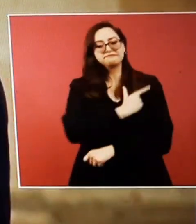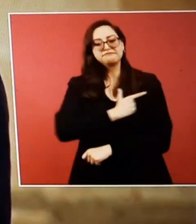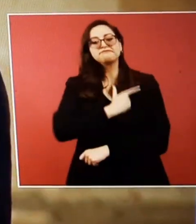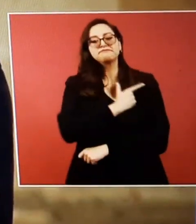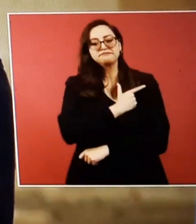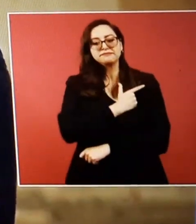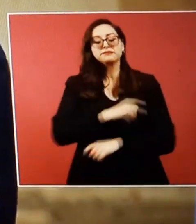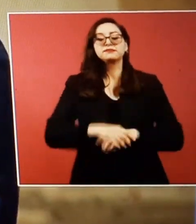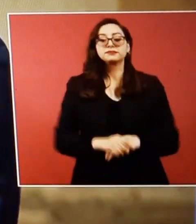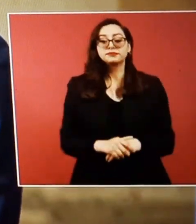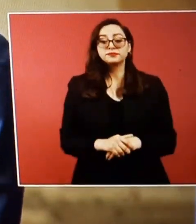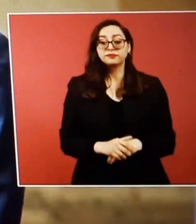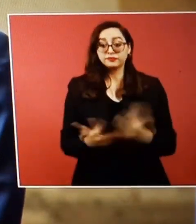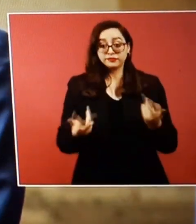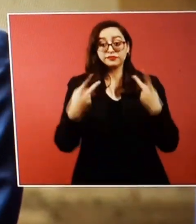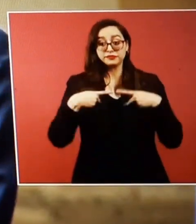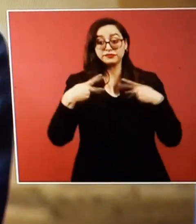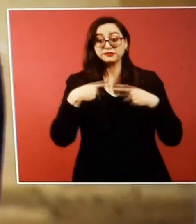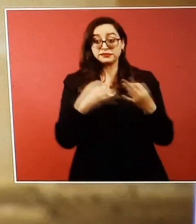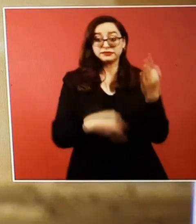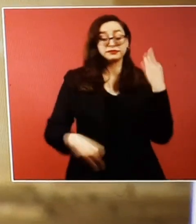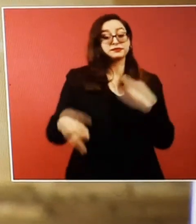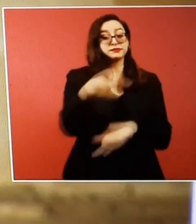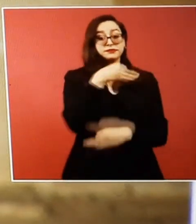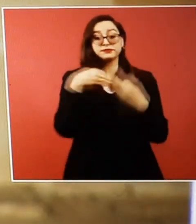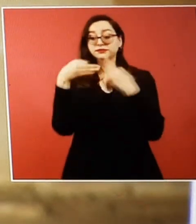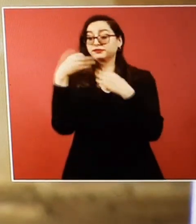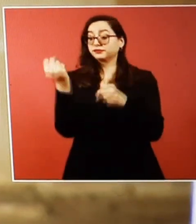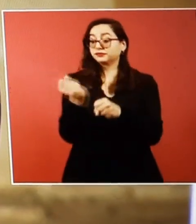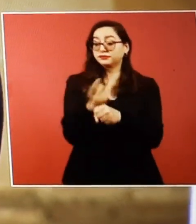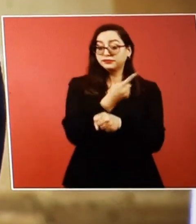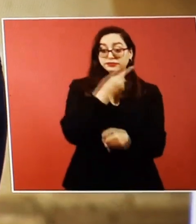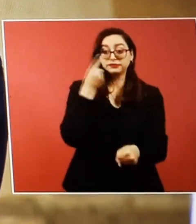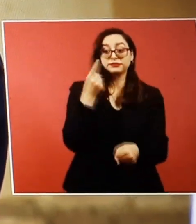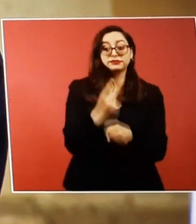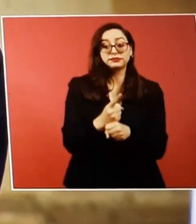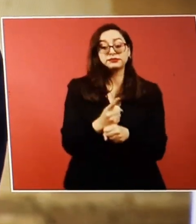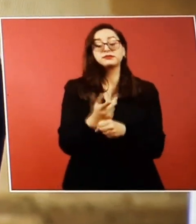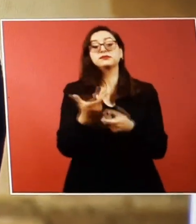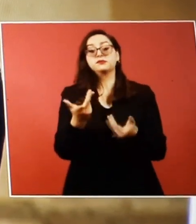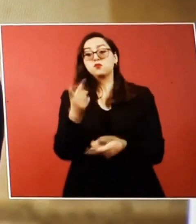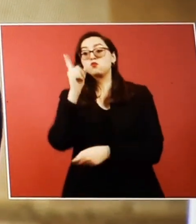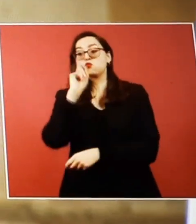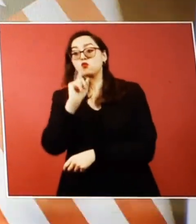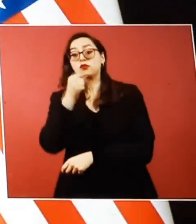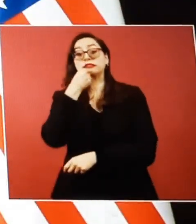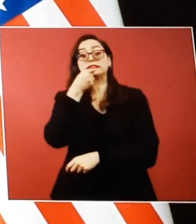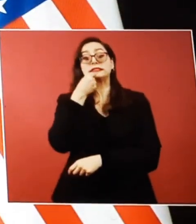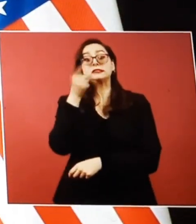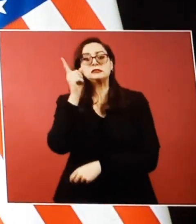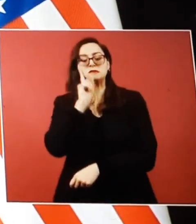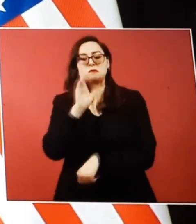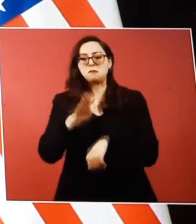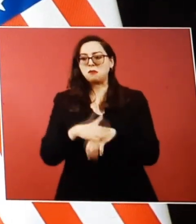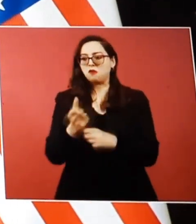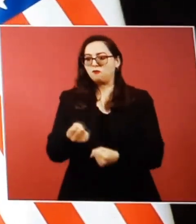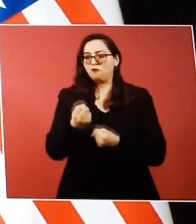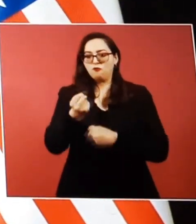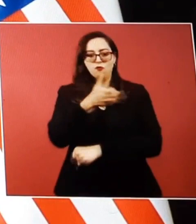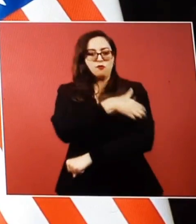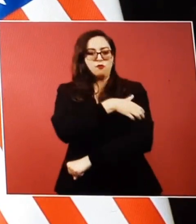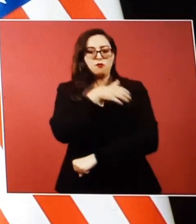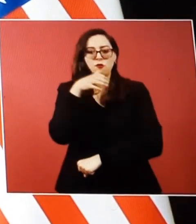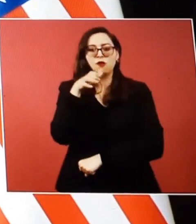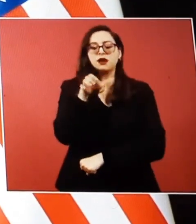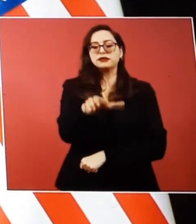opportunity for everyone. Where women and girls are politically and economically empowered, including indigenous women and